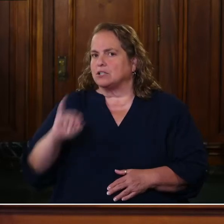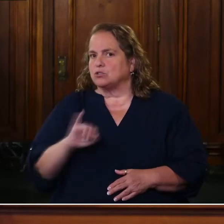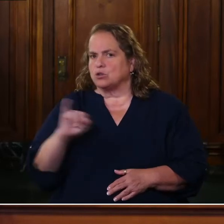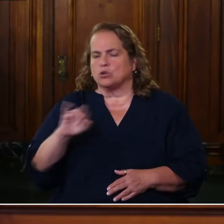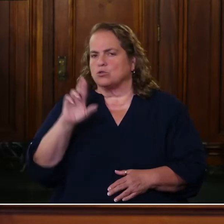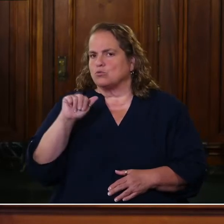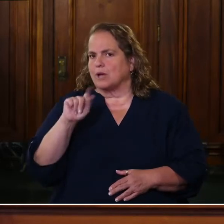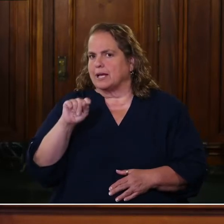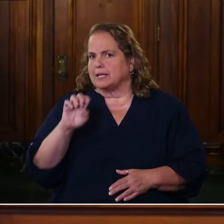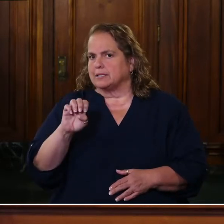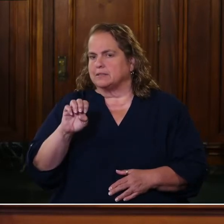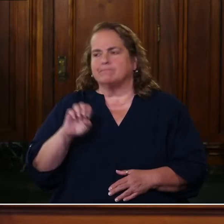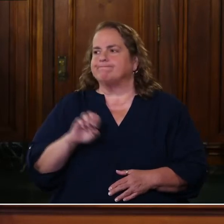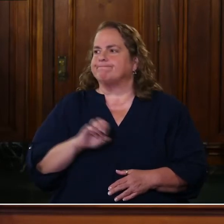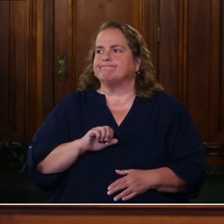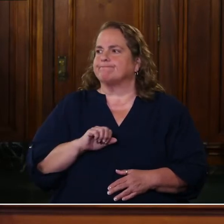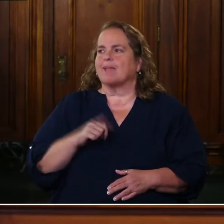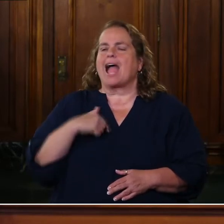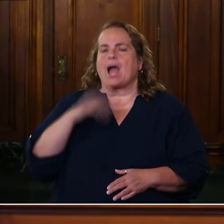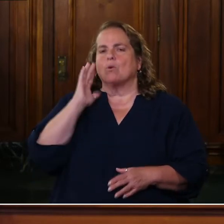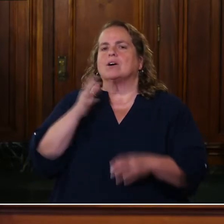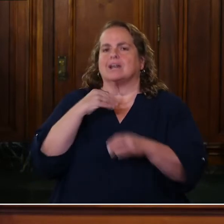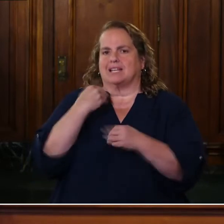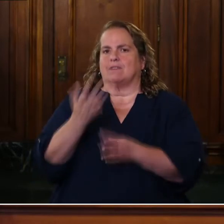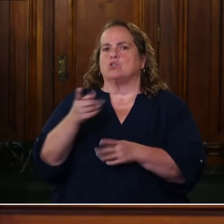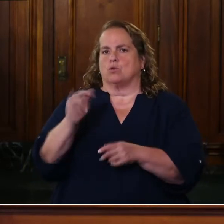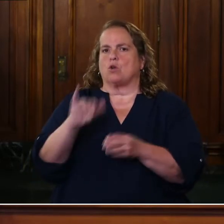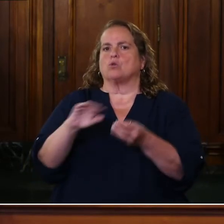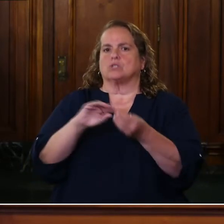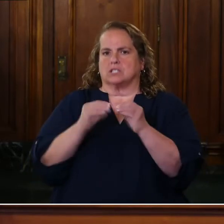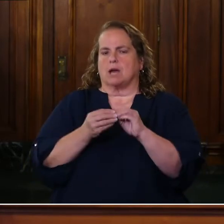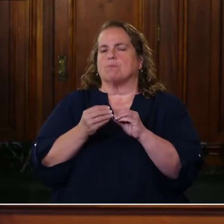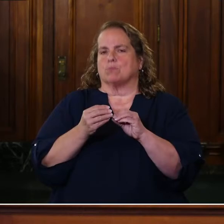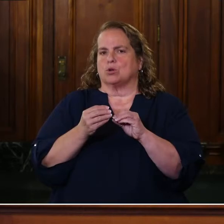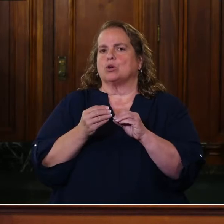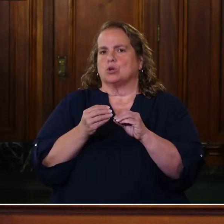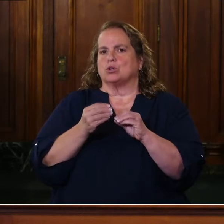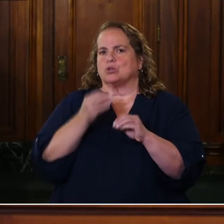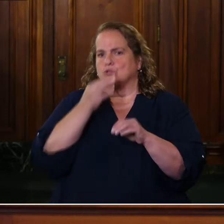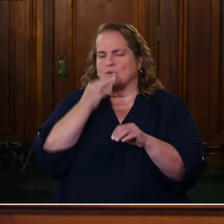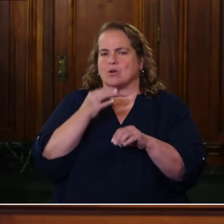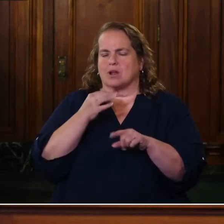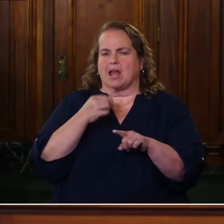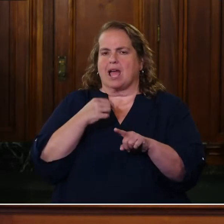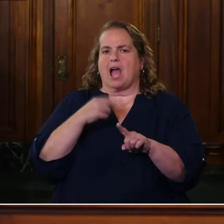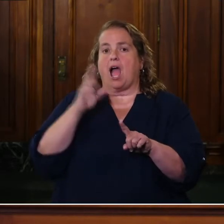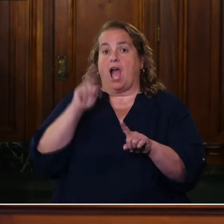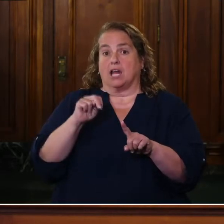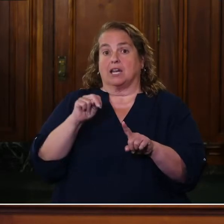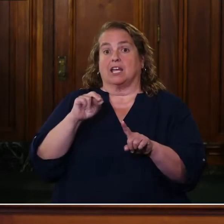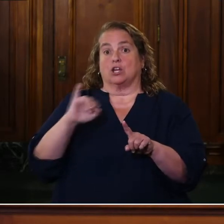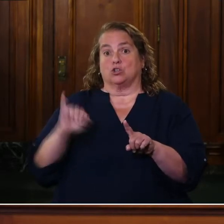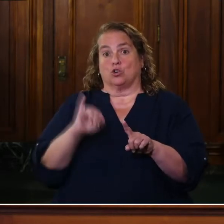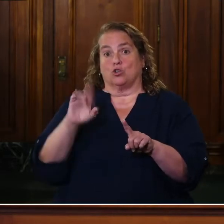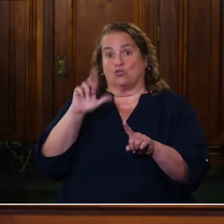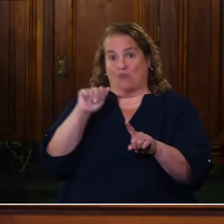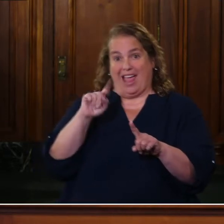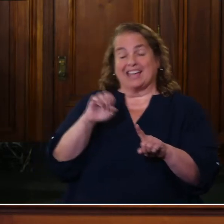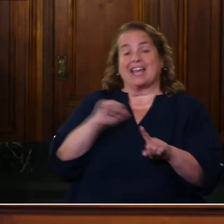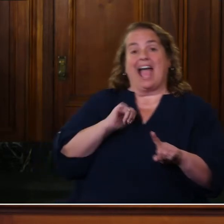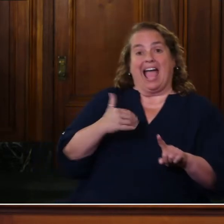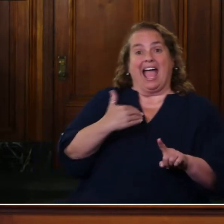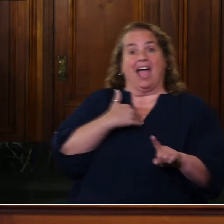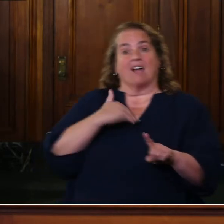I want to get you those numbers, uh, directly, um, because I, I, the, the uninsured rate, I know we have